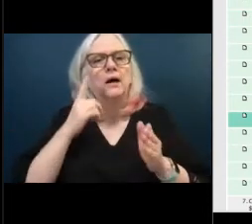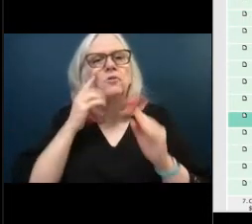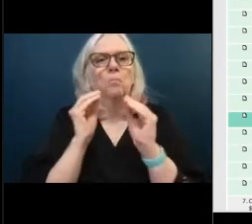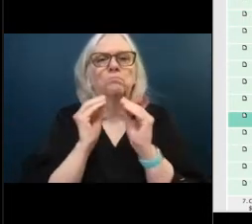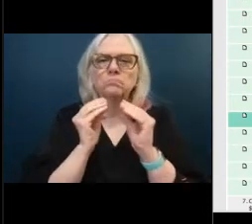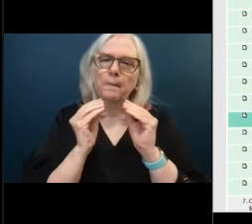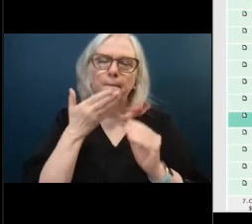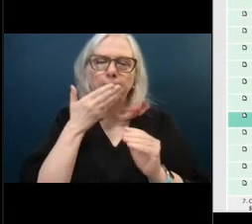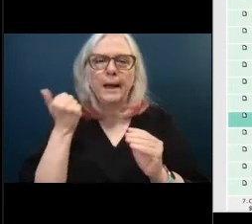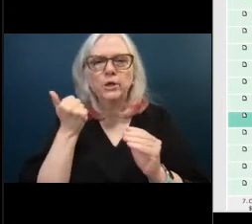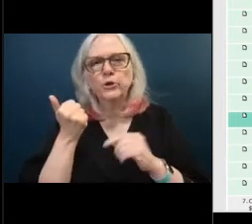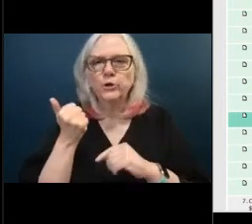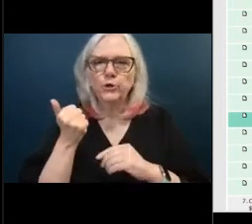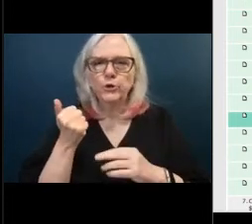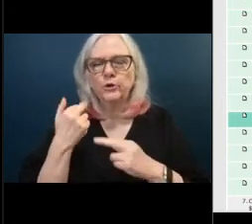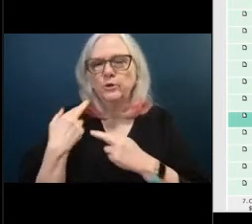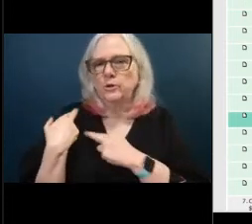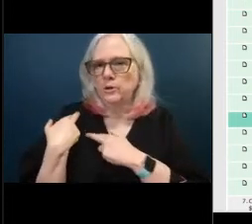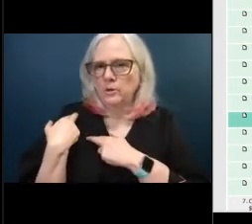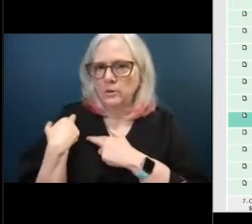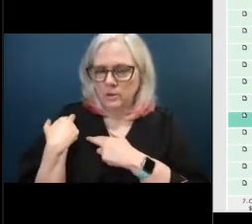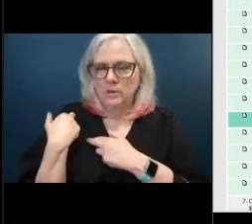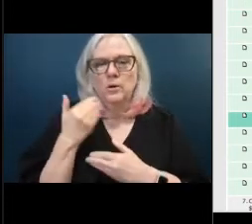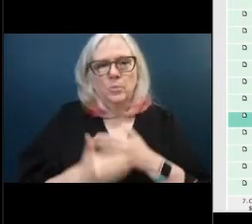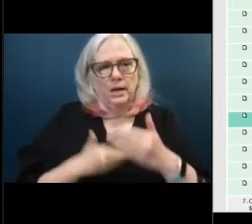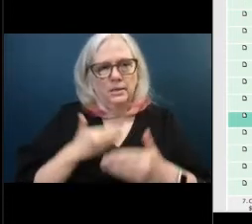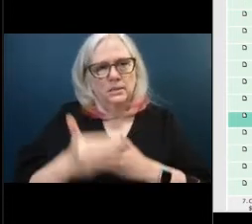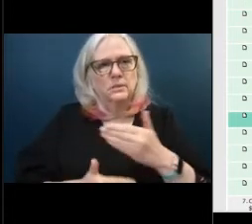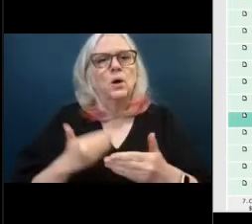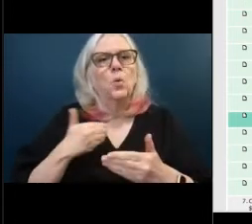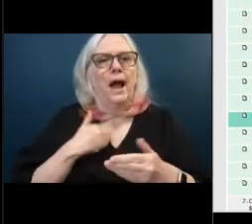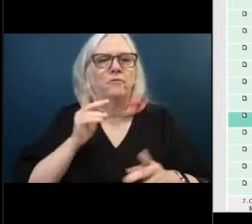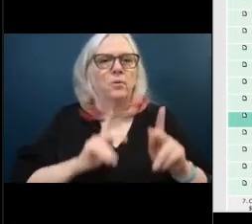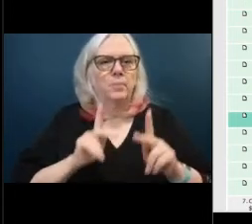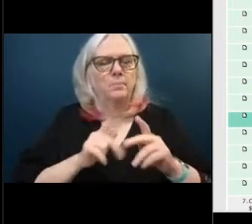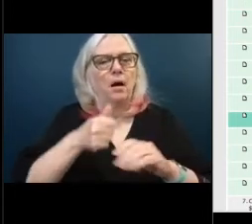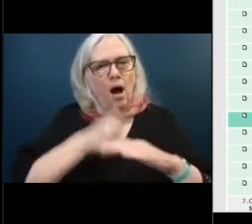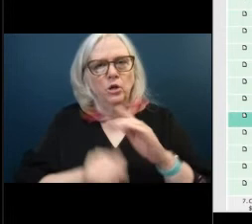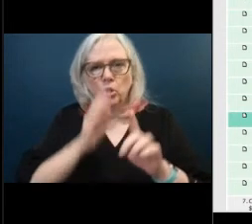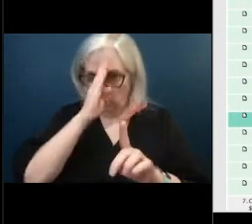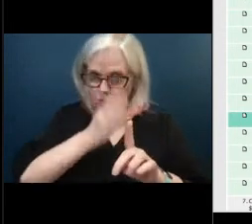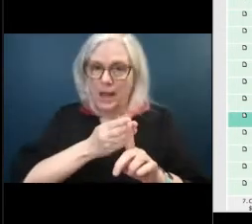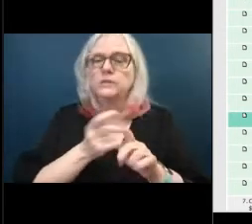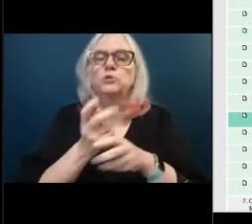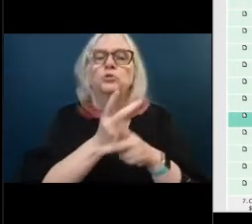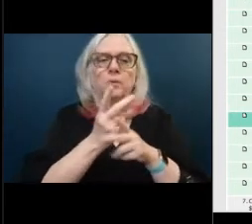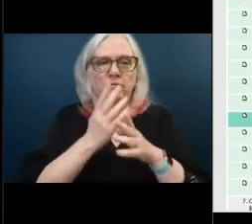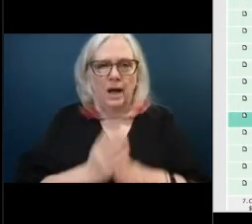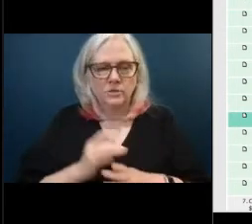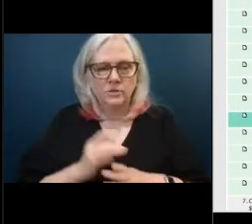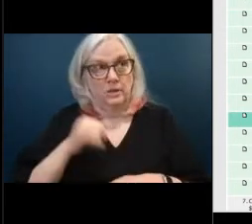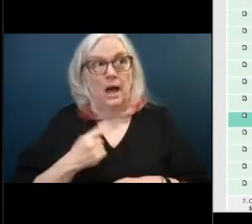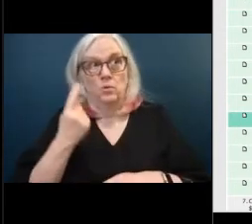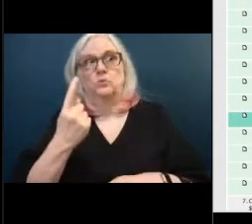there is direct supervision of specific people under direct supervisors uh that was one of the other concerns i had walking in the door